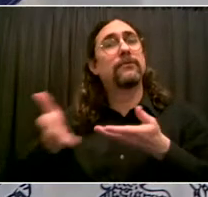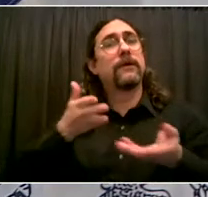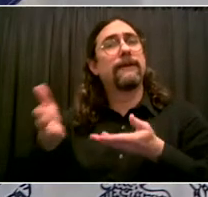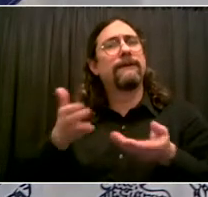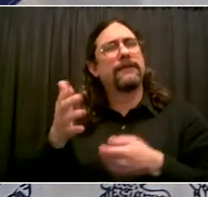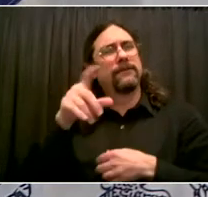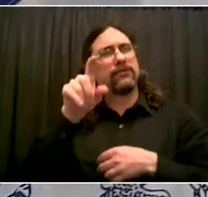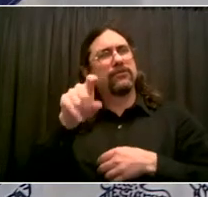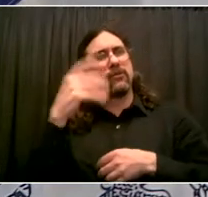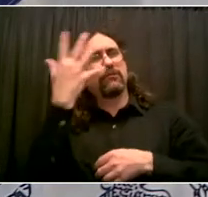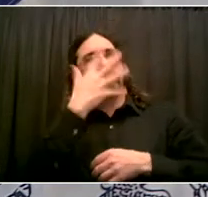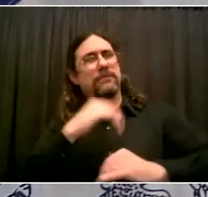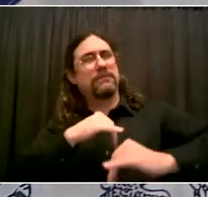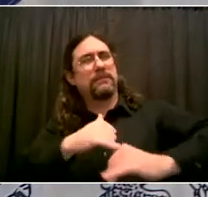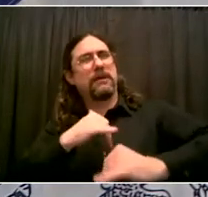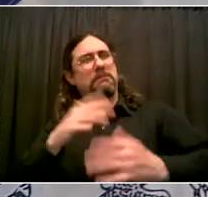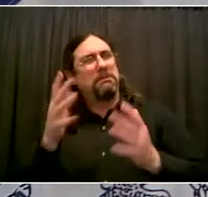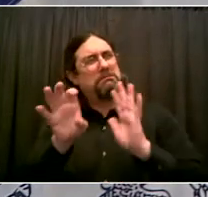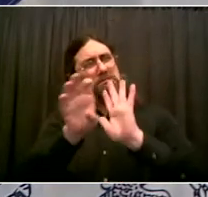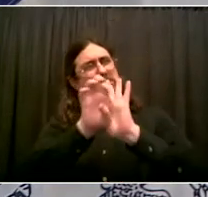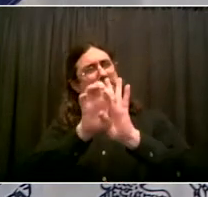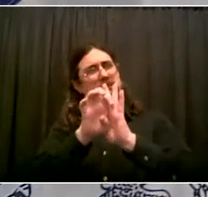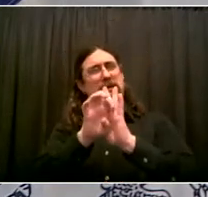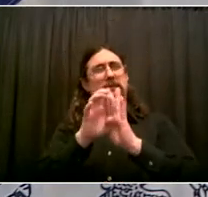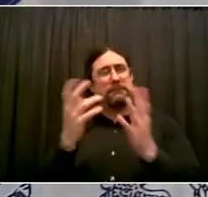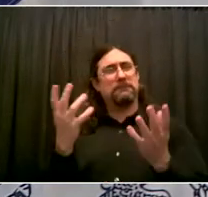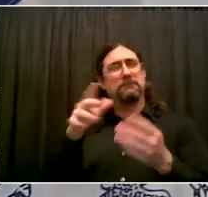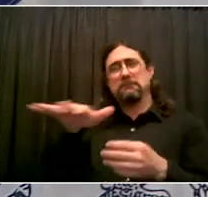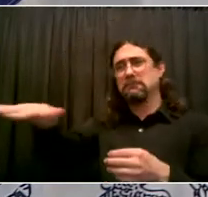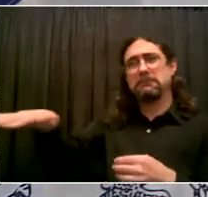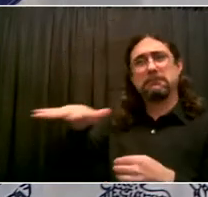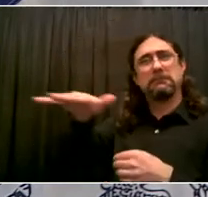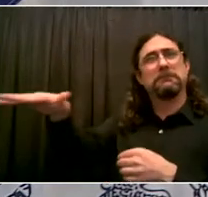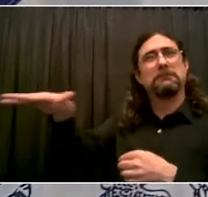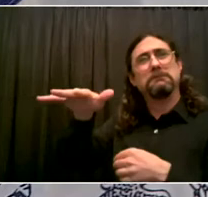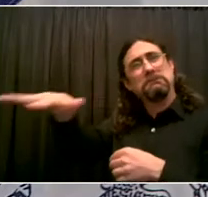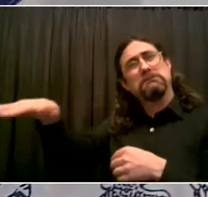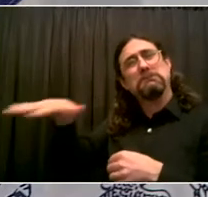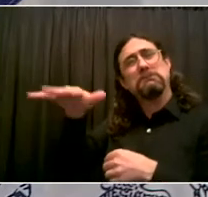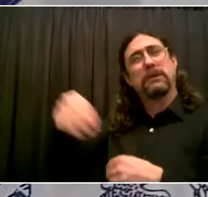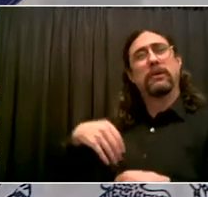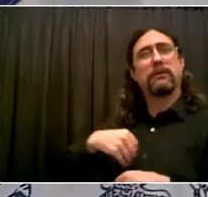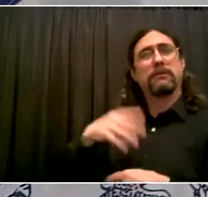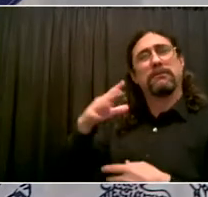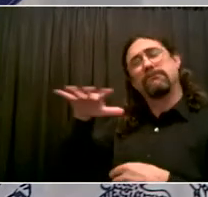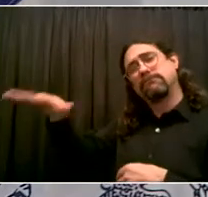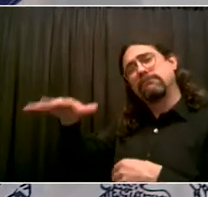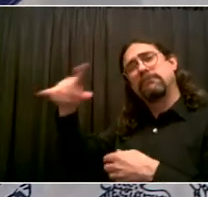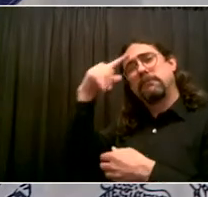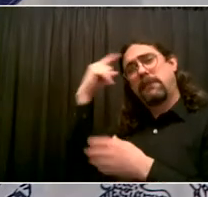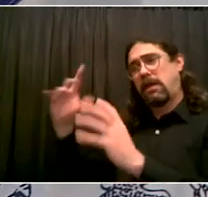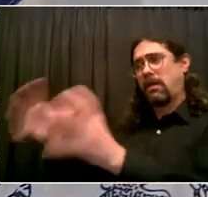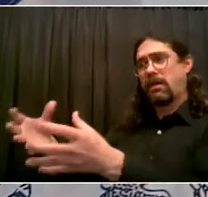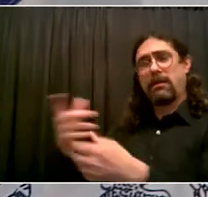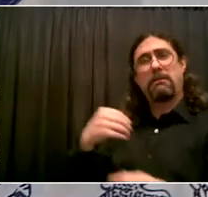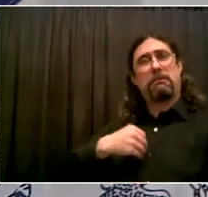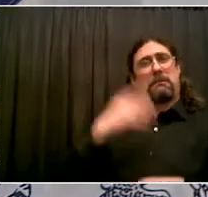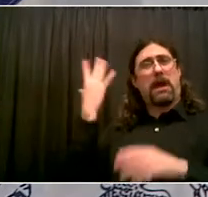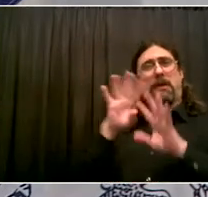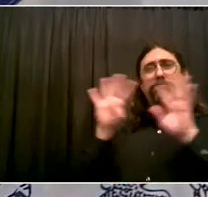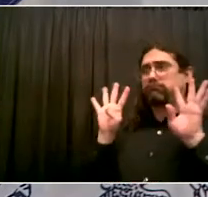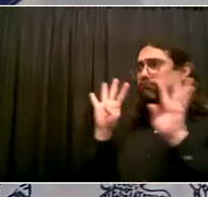The leader in this field in New York City has been our first lady. She has pushed everyone across the city government to innovate,